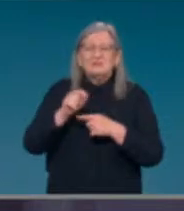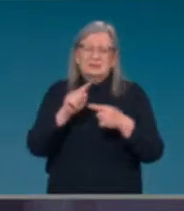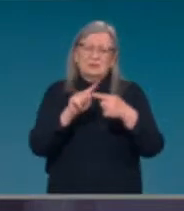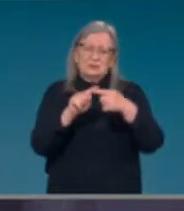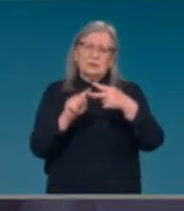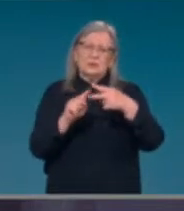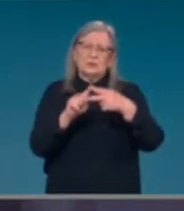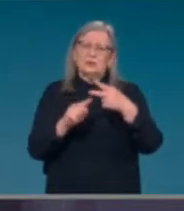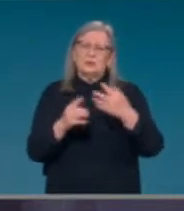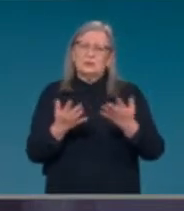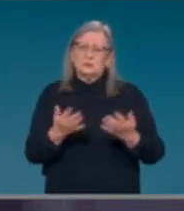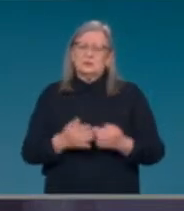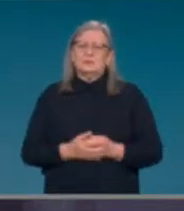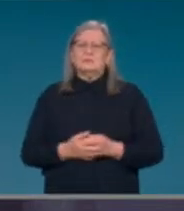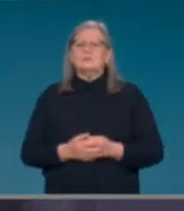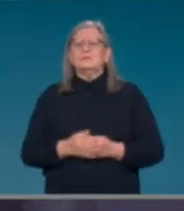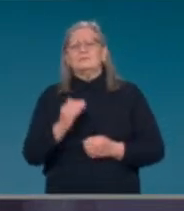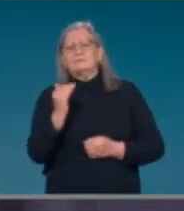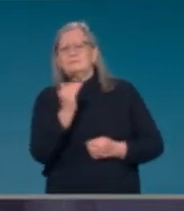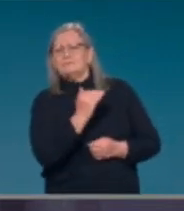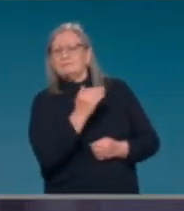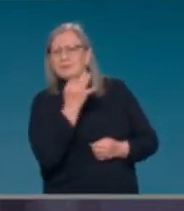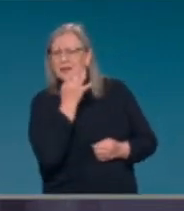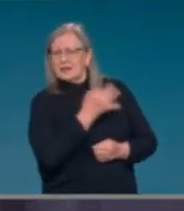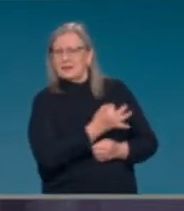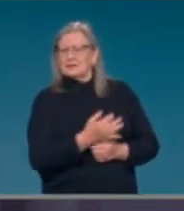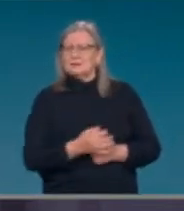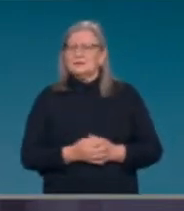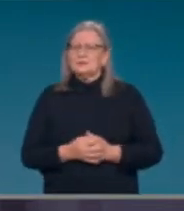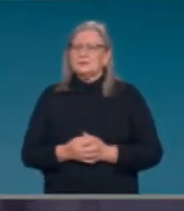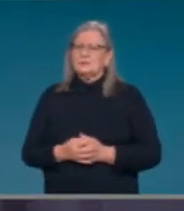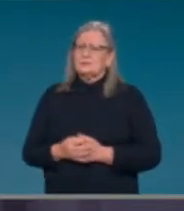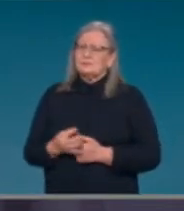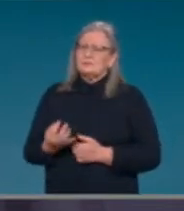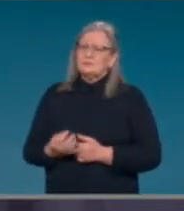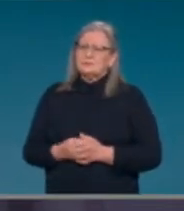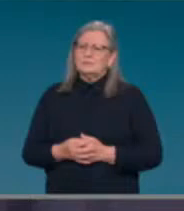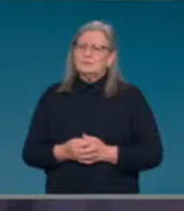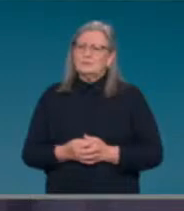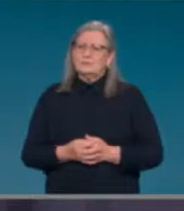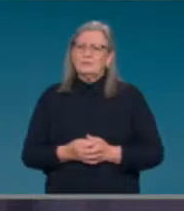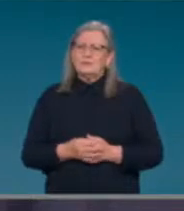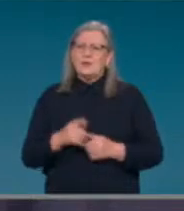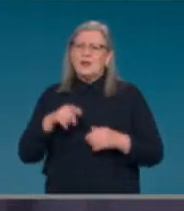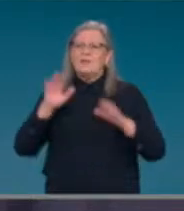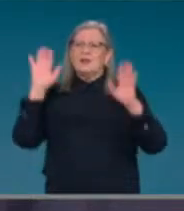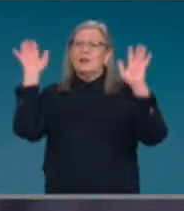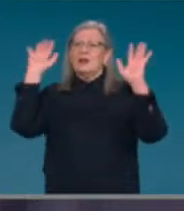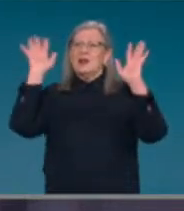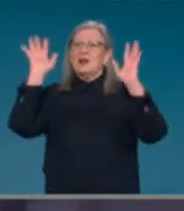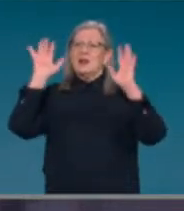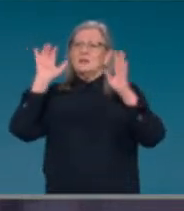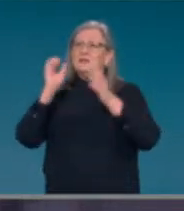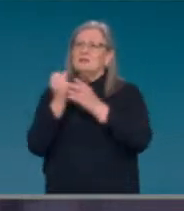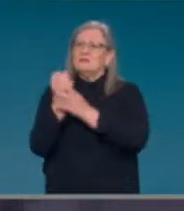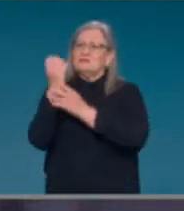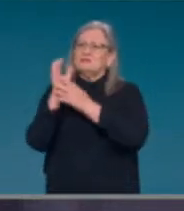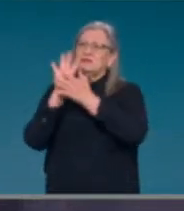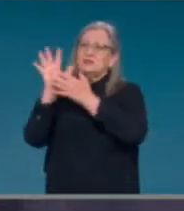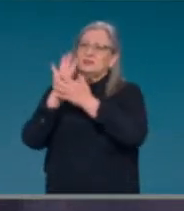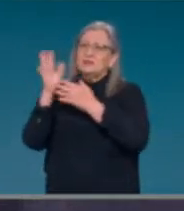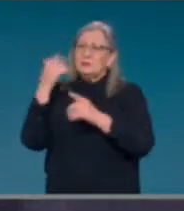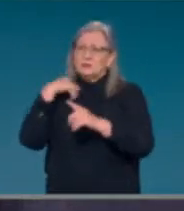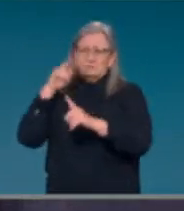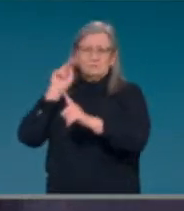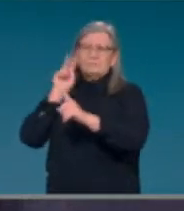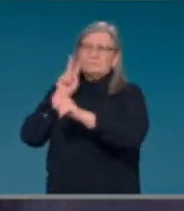health groups, both national and international, are calling for more ambitious climate targets to protect Australia's health, um, saying they want